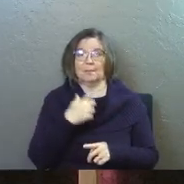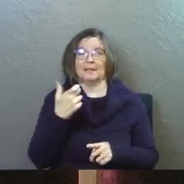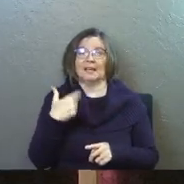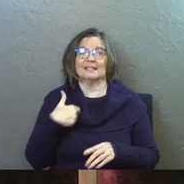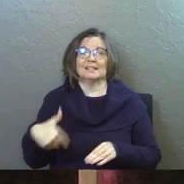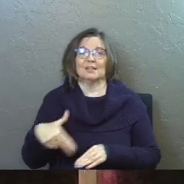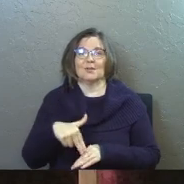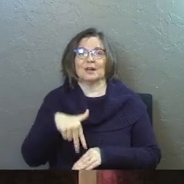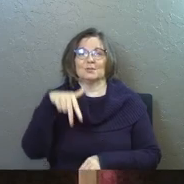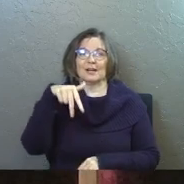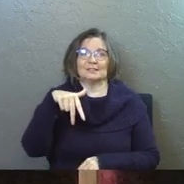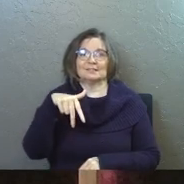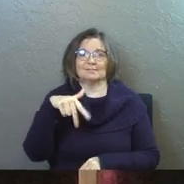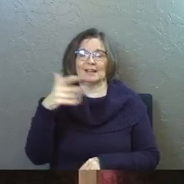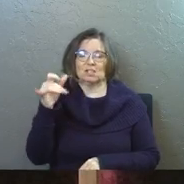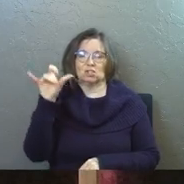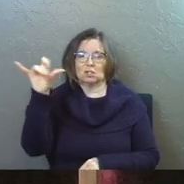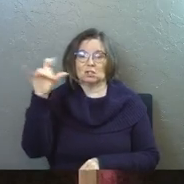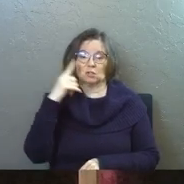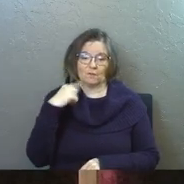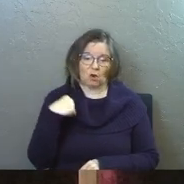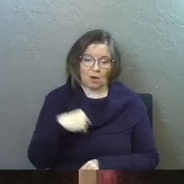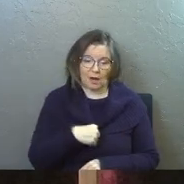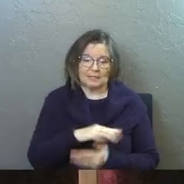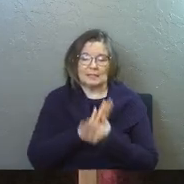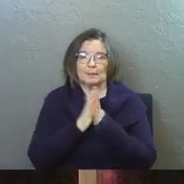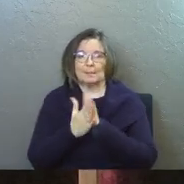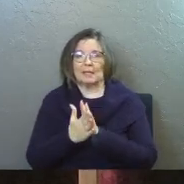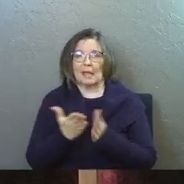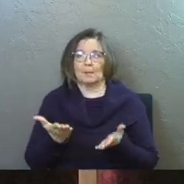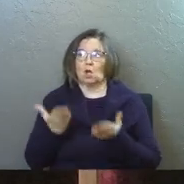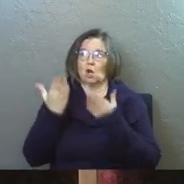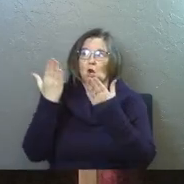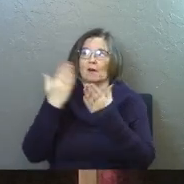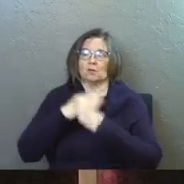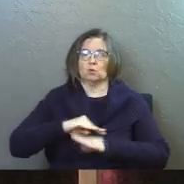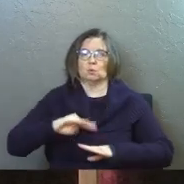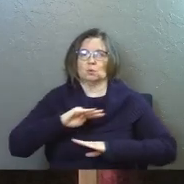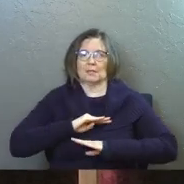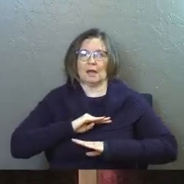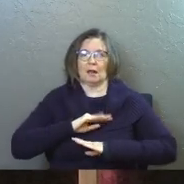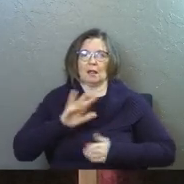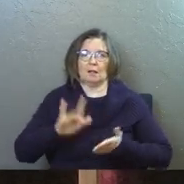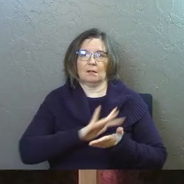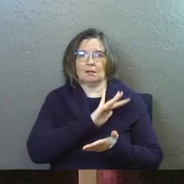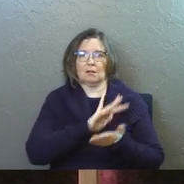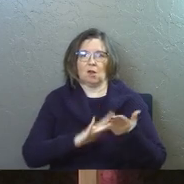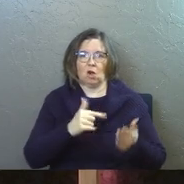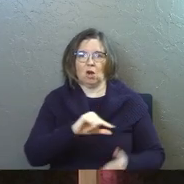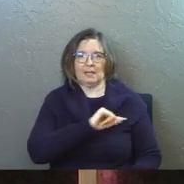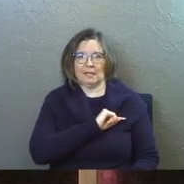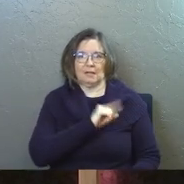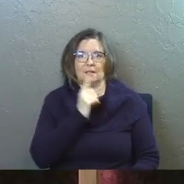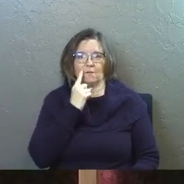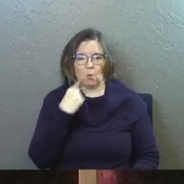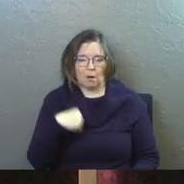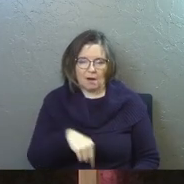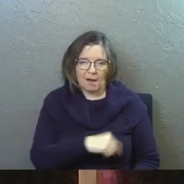resurrected and he is eternal. So for us, he became an offering to settle our guilt for us.